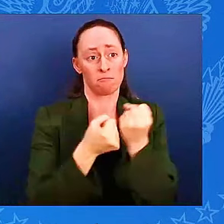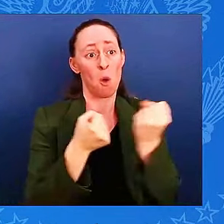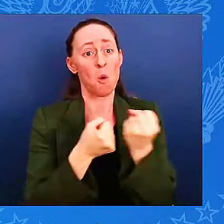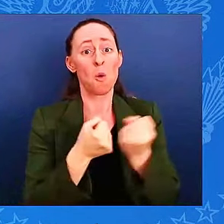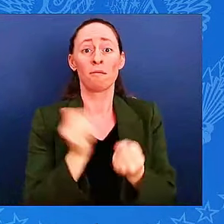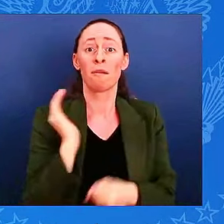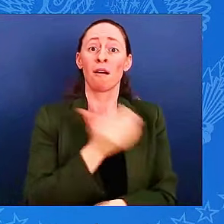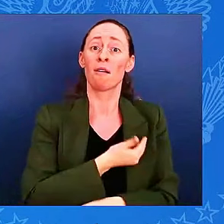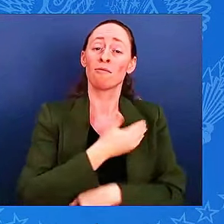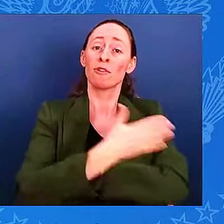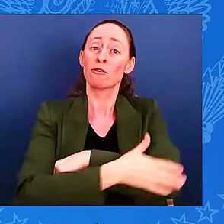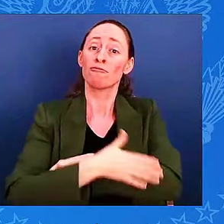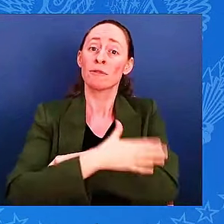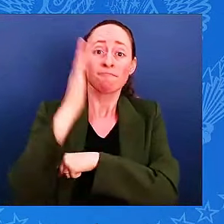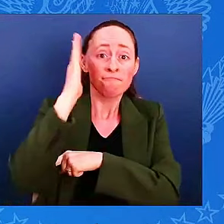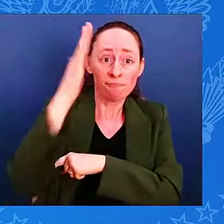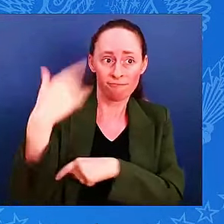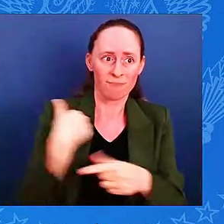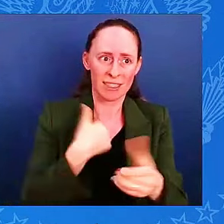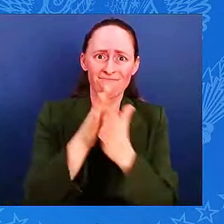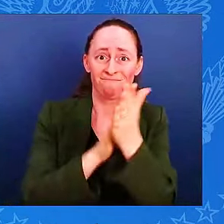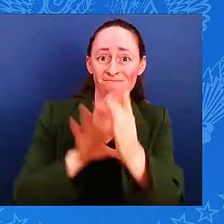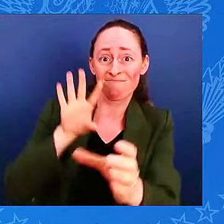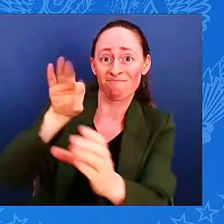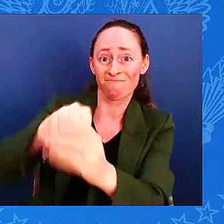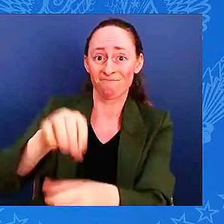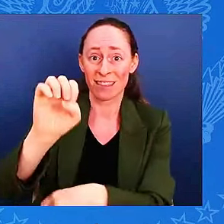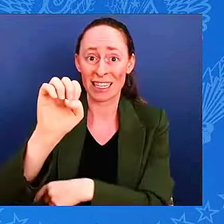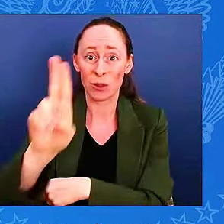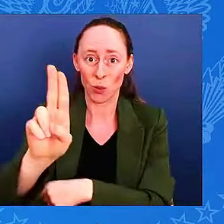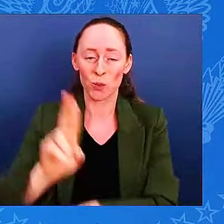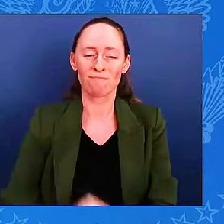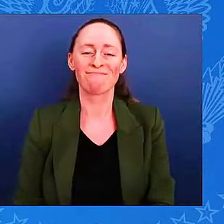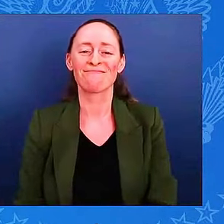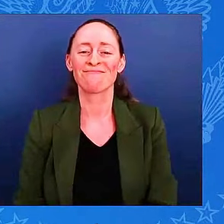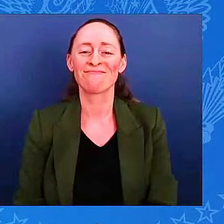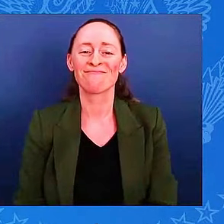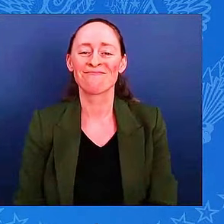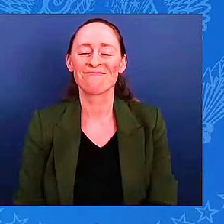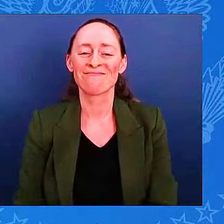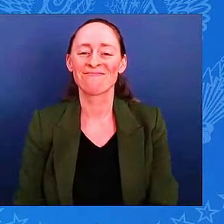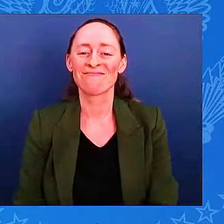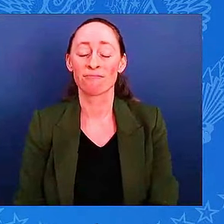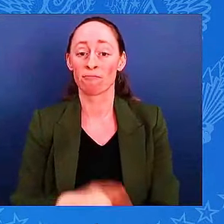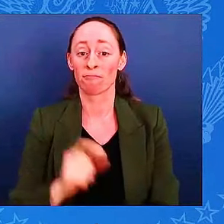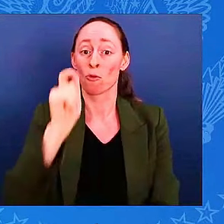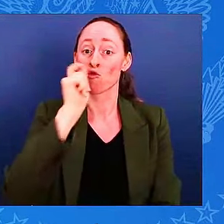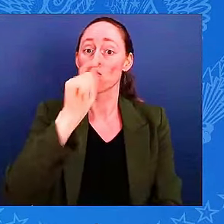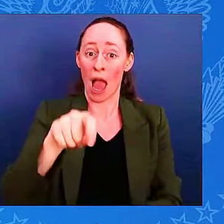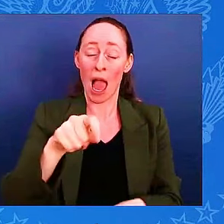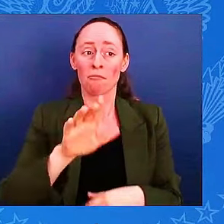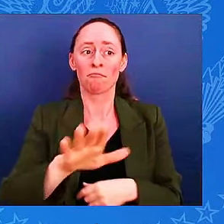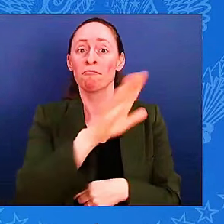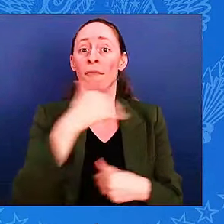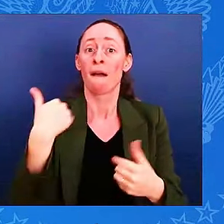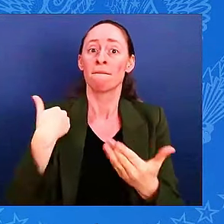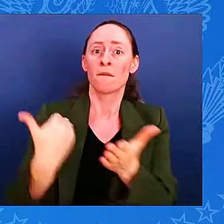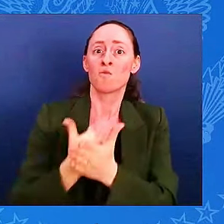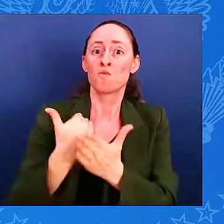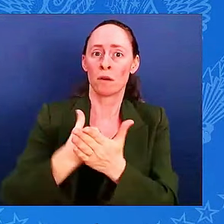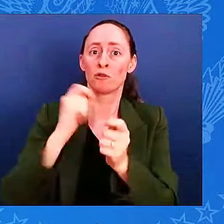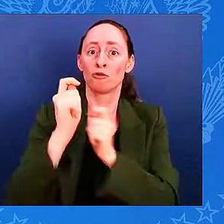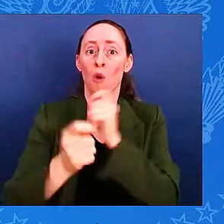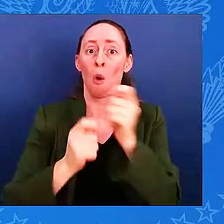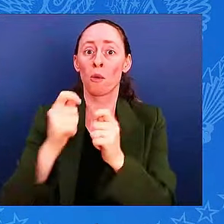efforts through the Ukrainian donor platform, ensuring that our joint ideas become a reality. And